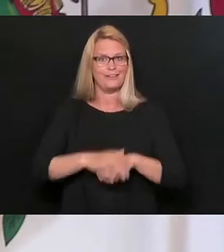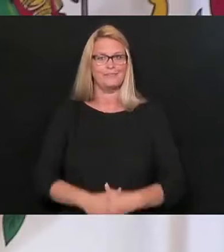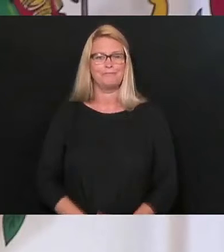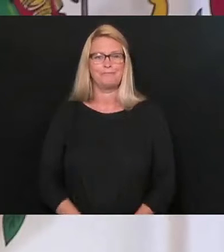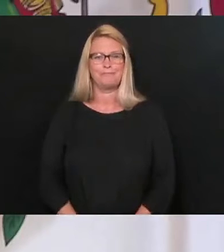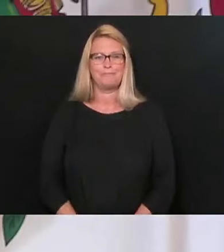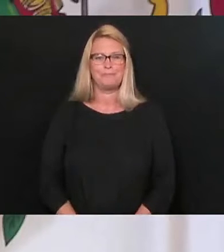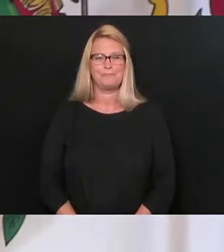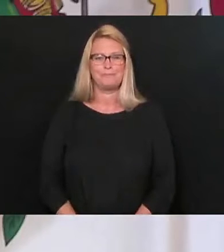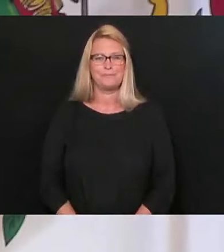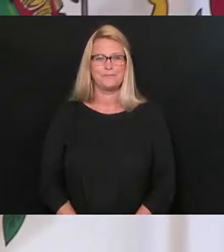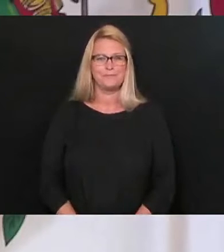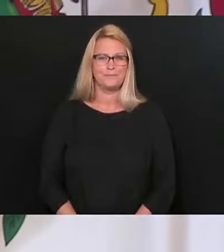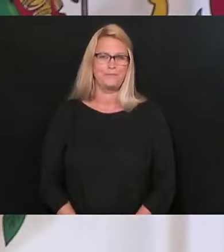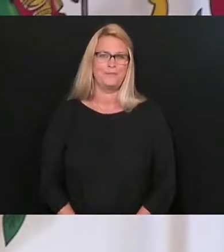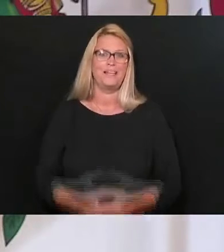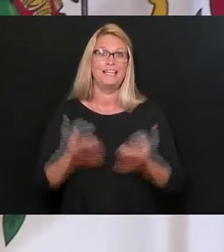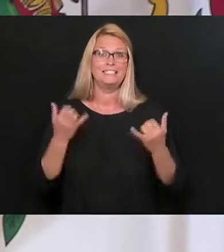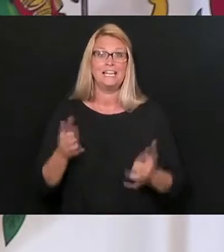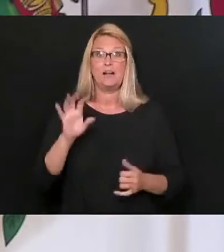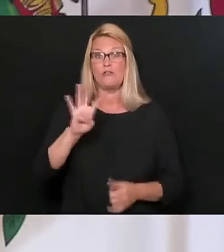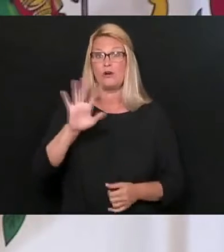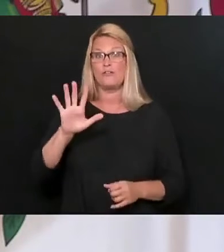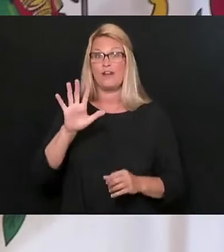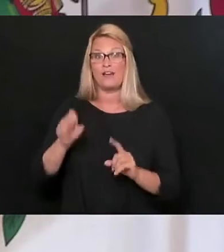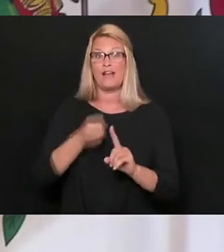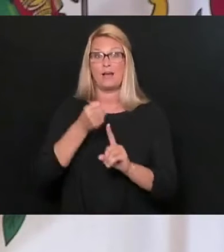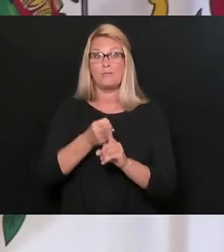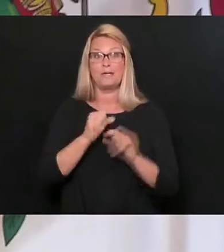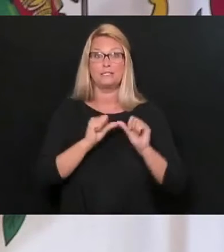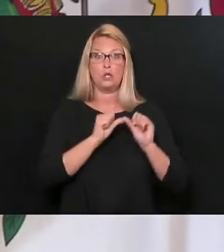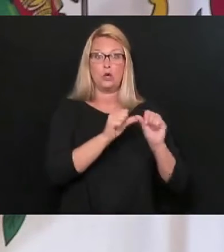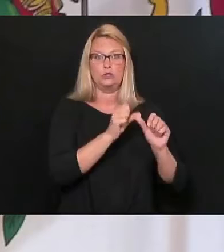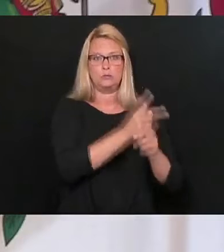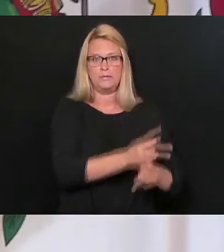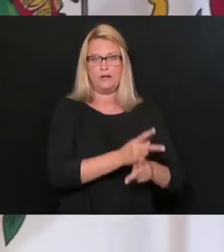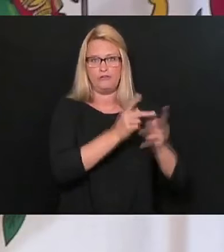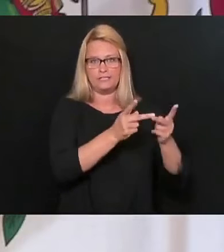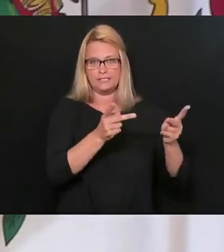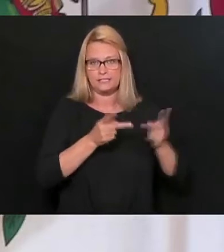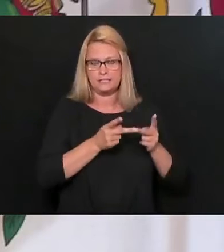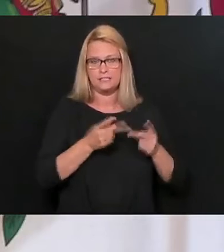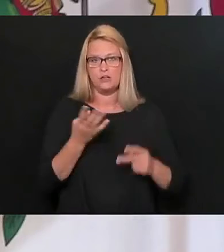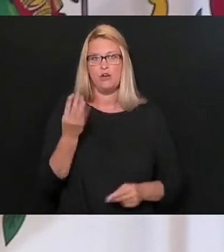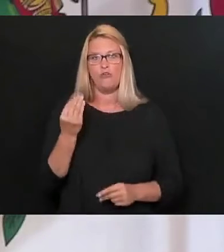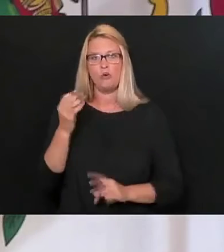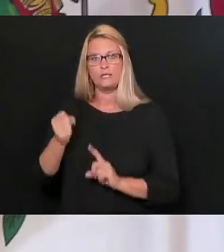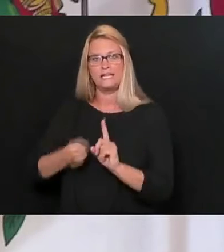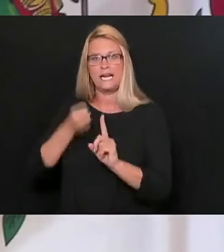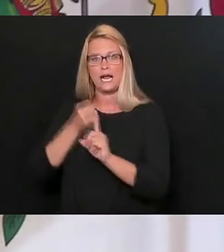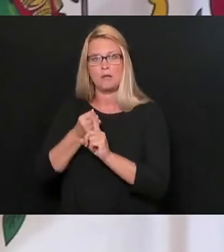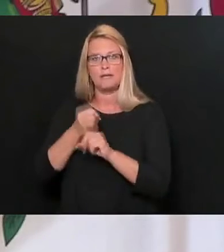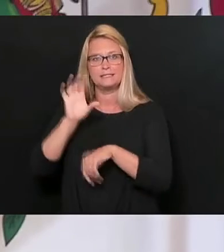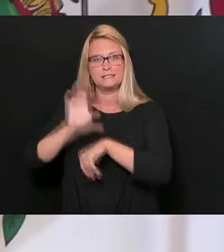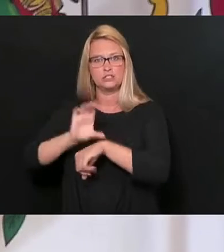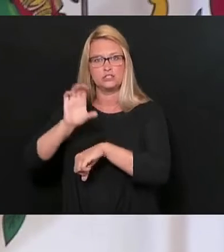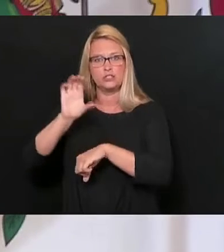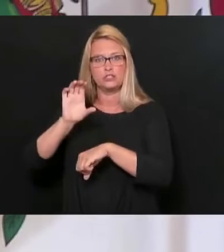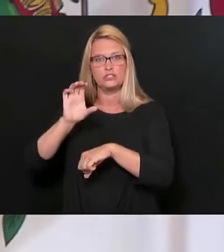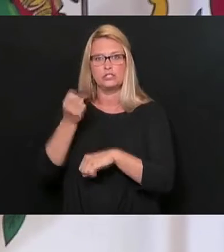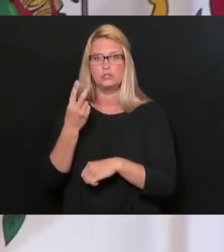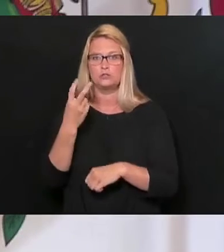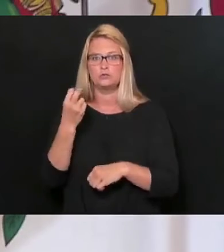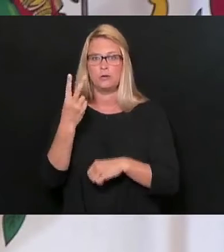As of today, there are 45 outbreaks in our long-term care facilities. There's 14 outbreaks in our churches in 12